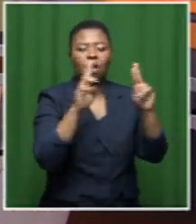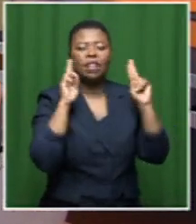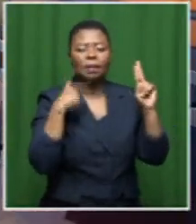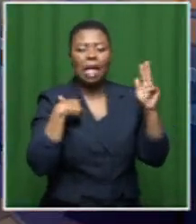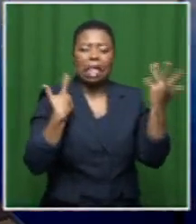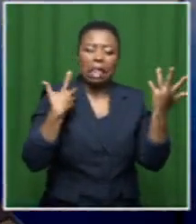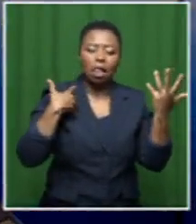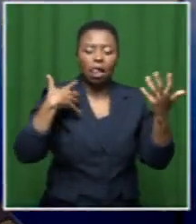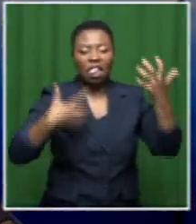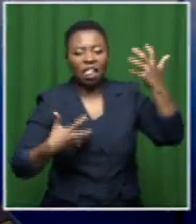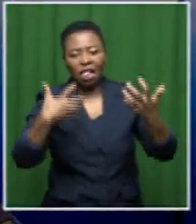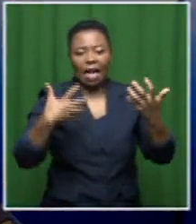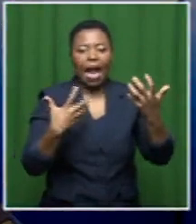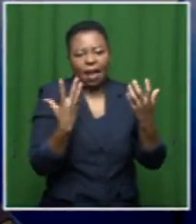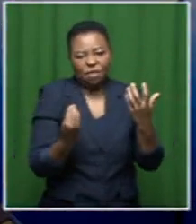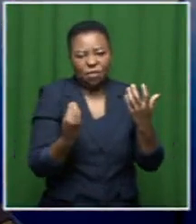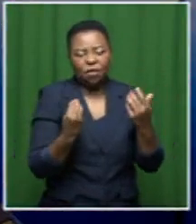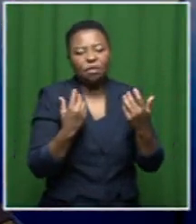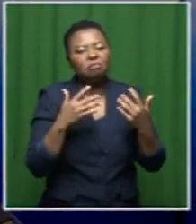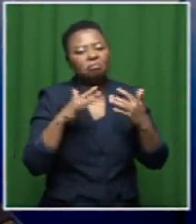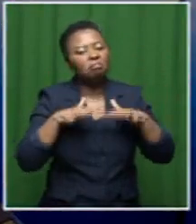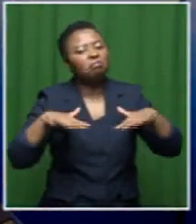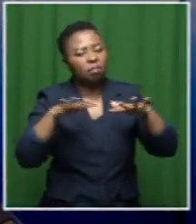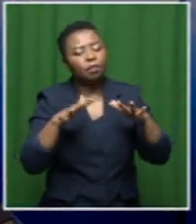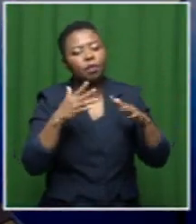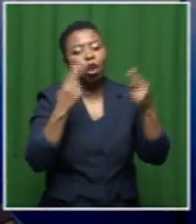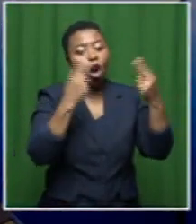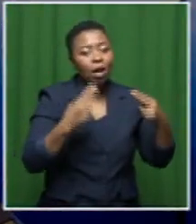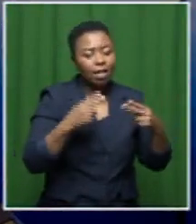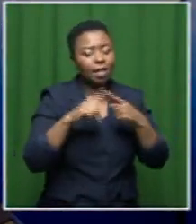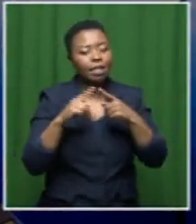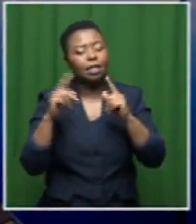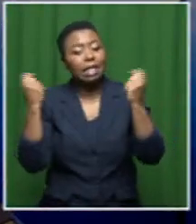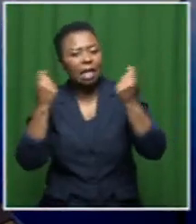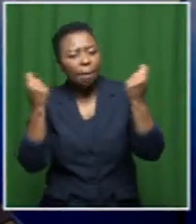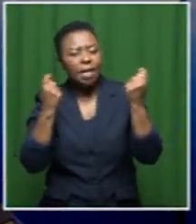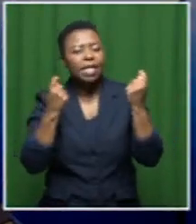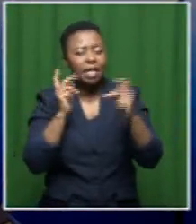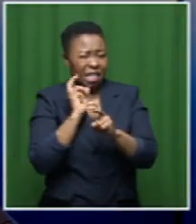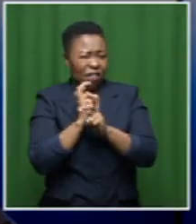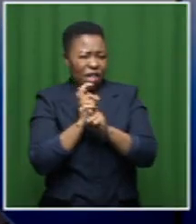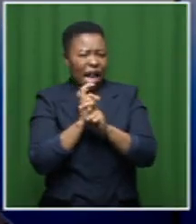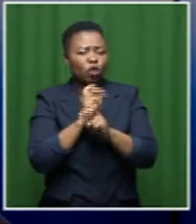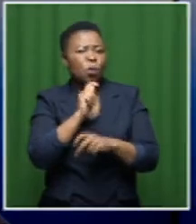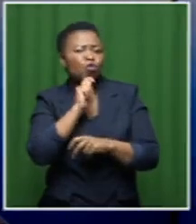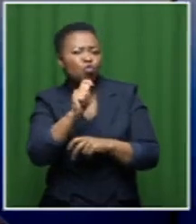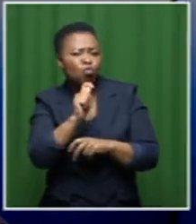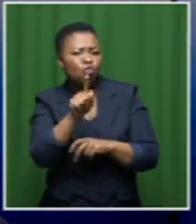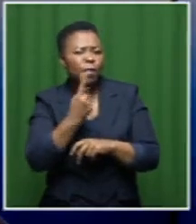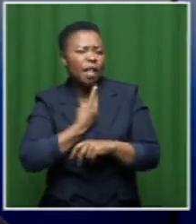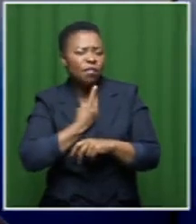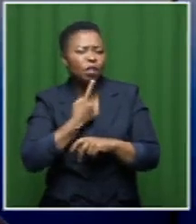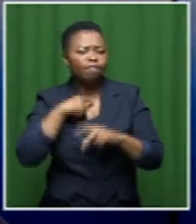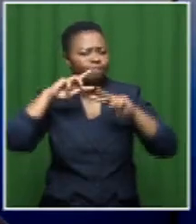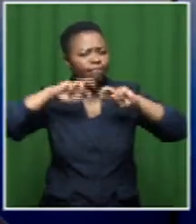of place and it's in this industry or just in general arts and entertainment it's very difficult to remain you know authentic you're trying to find out what